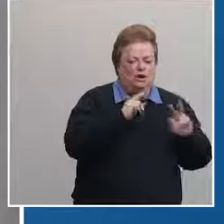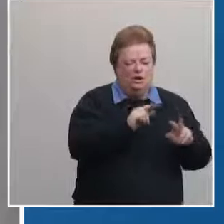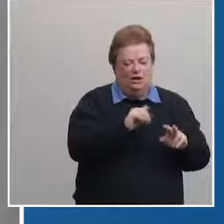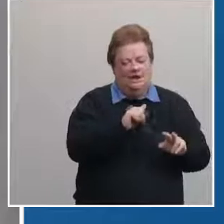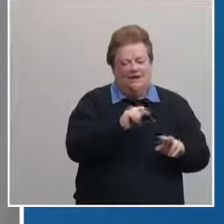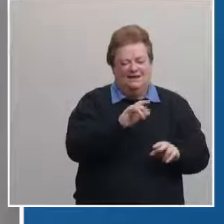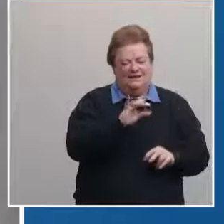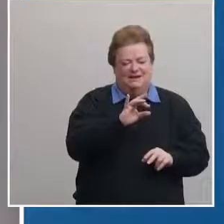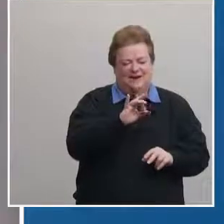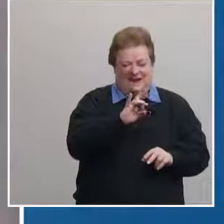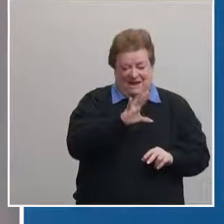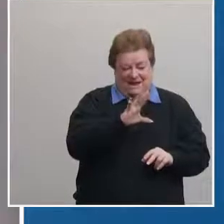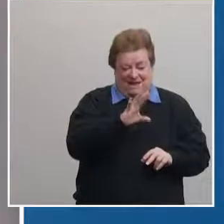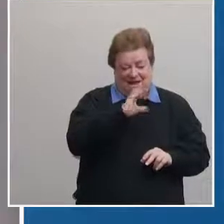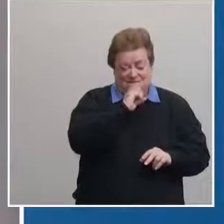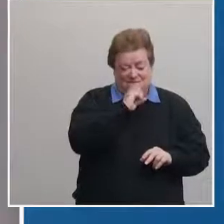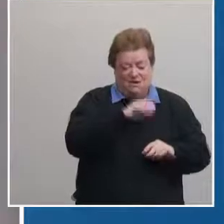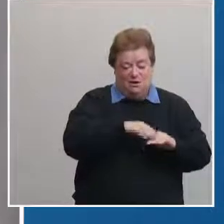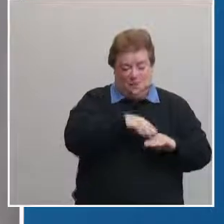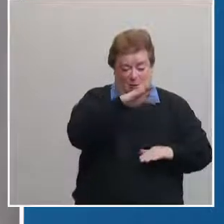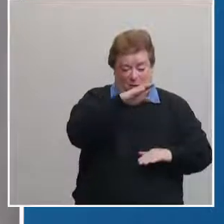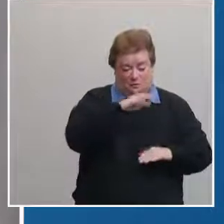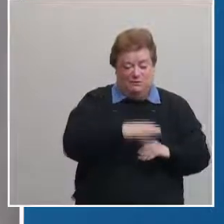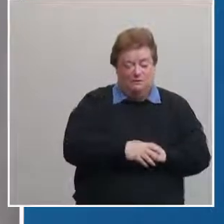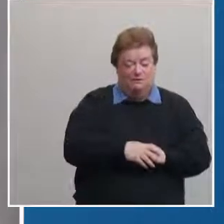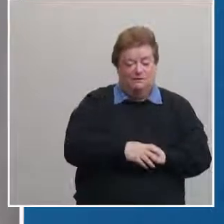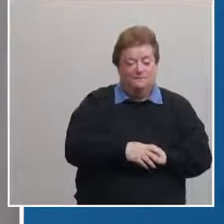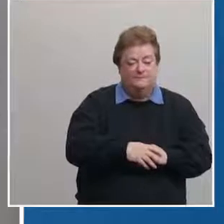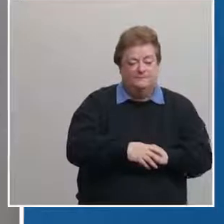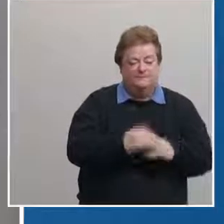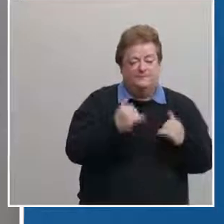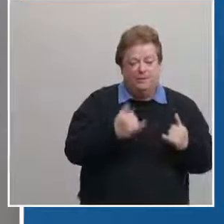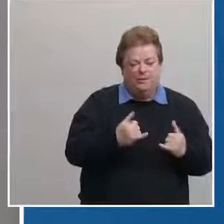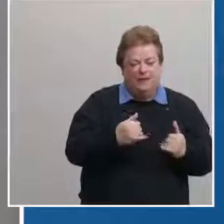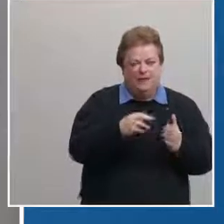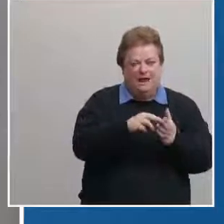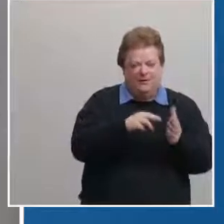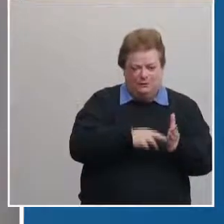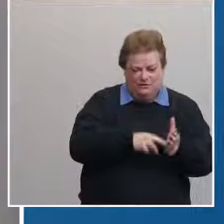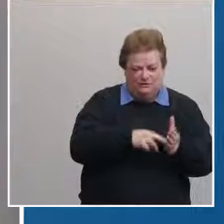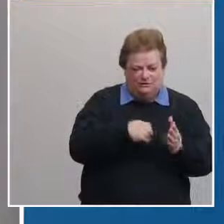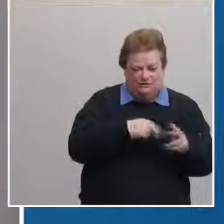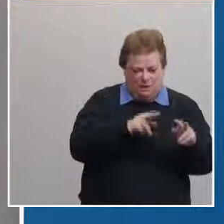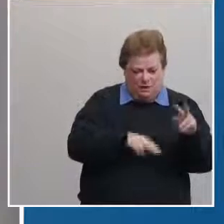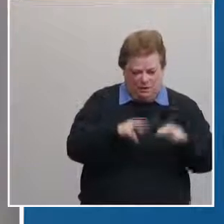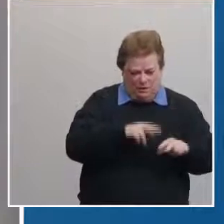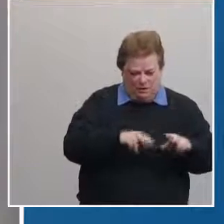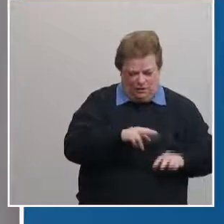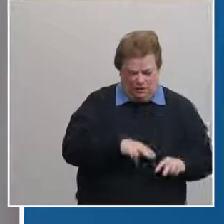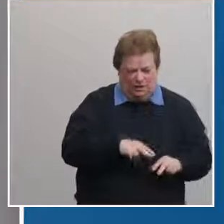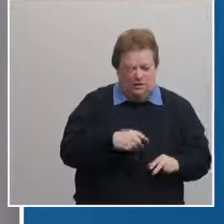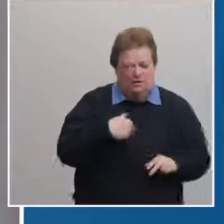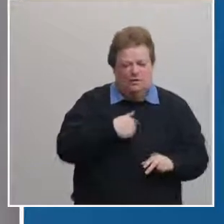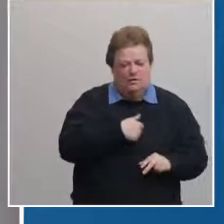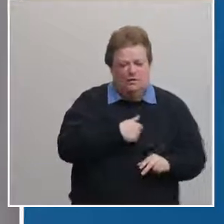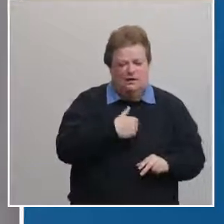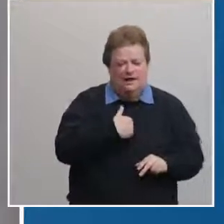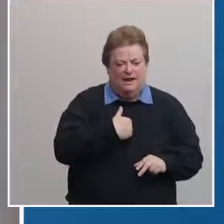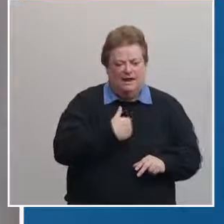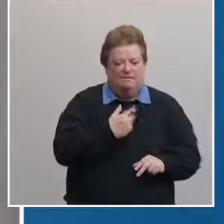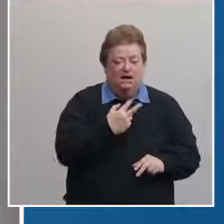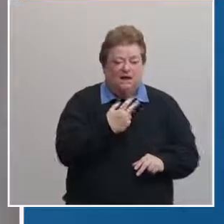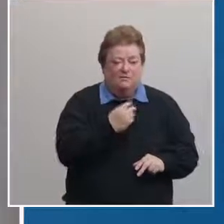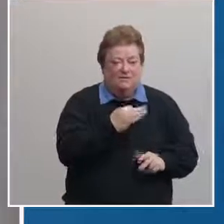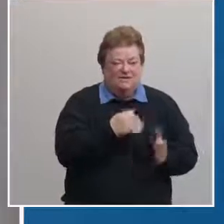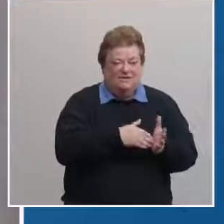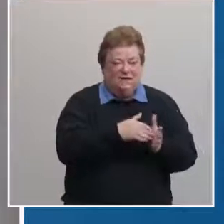older and right now and just in the registry alone and looking at others we have a couple of thousand of people